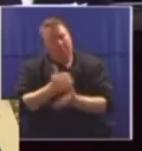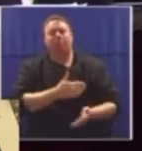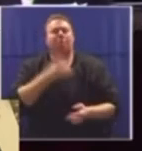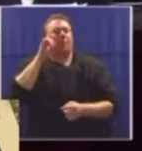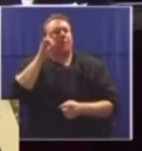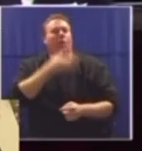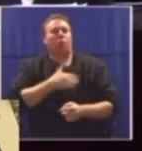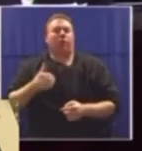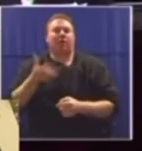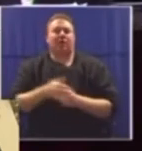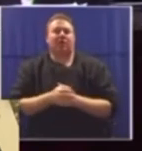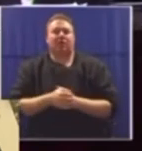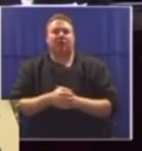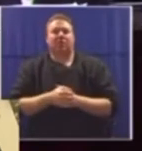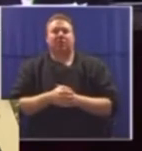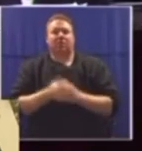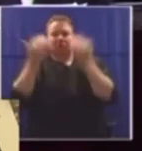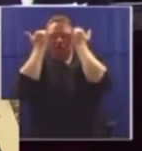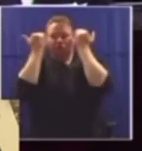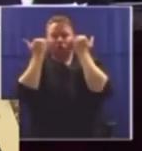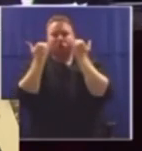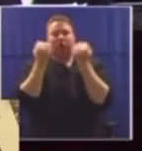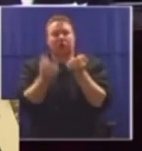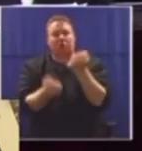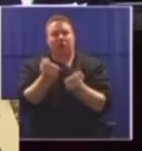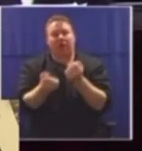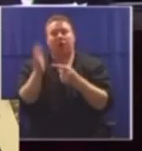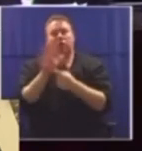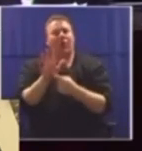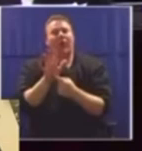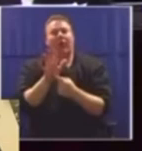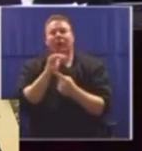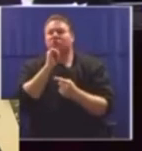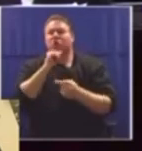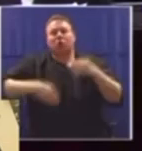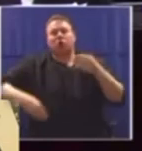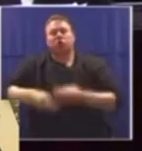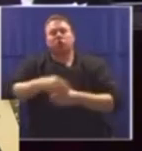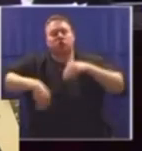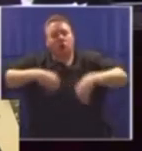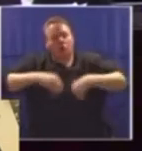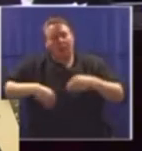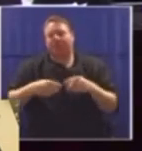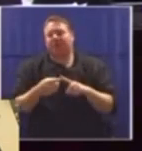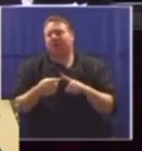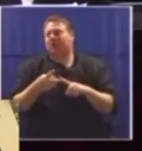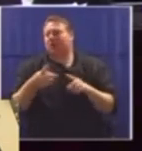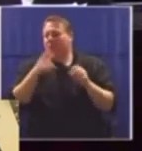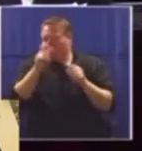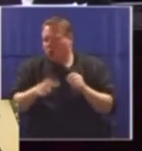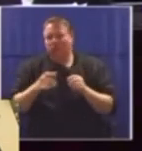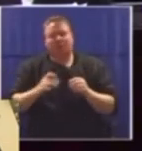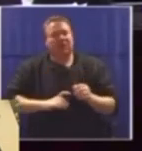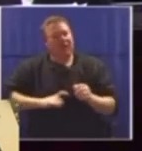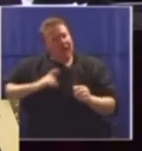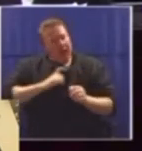Cheperson Judge Maya represent an unblemished, incorruptible, a dignified character, a person who is